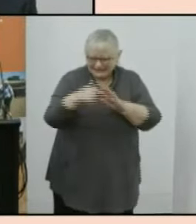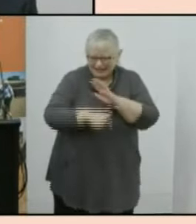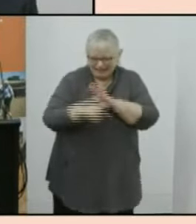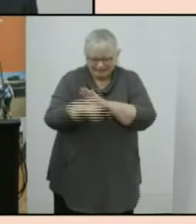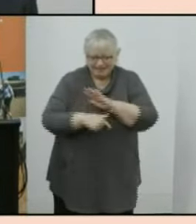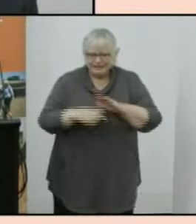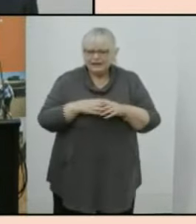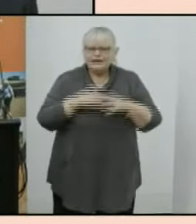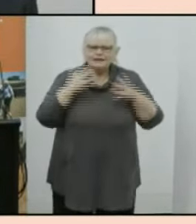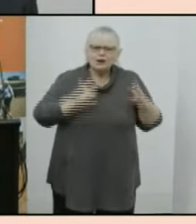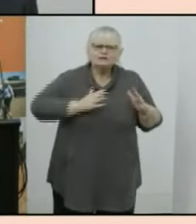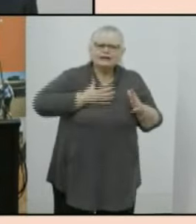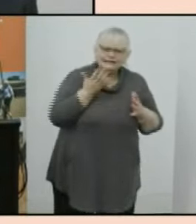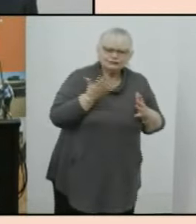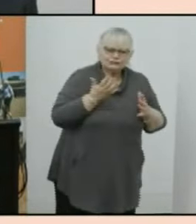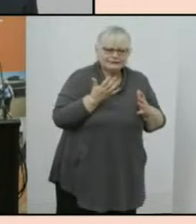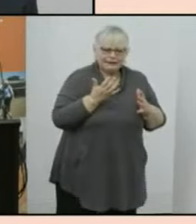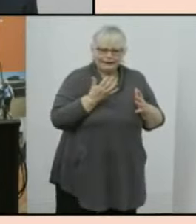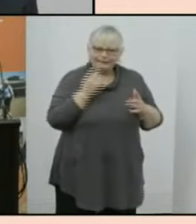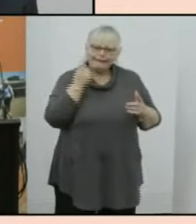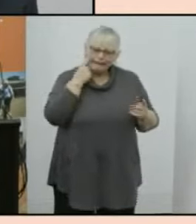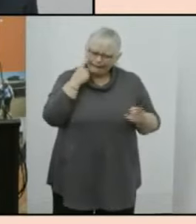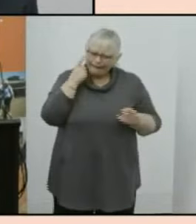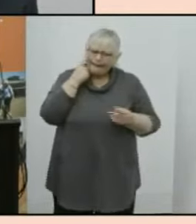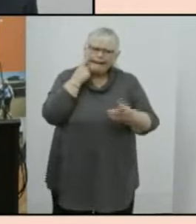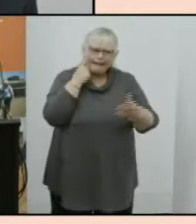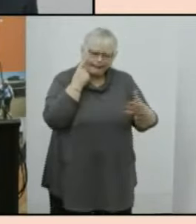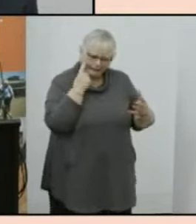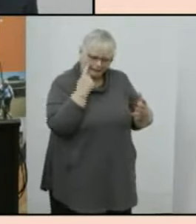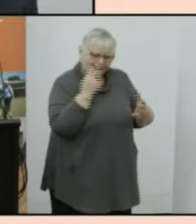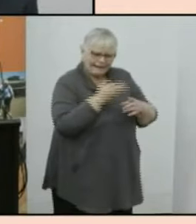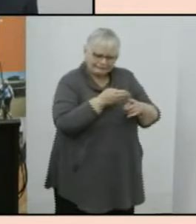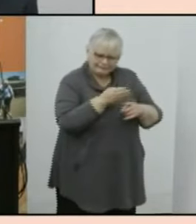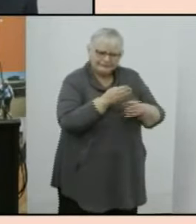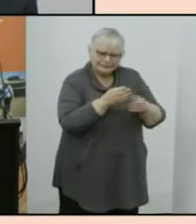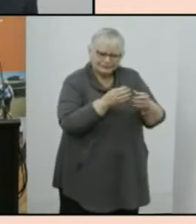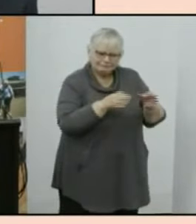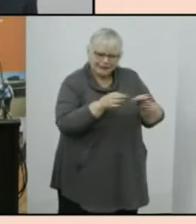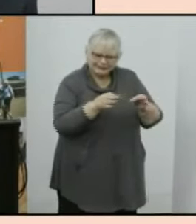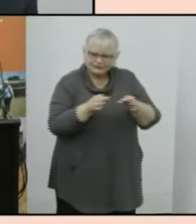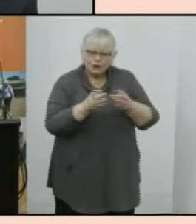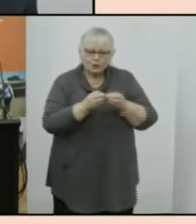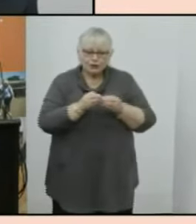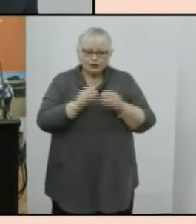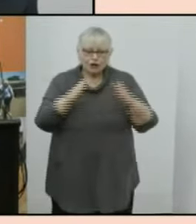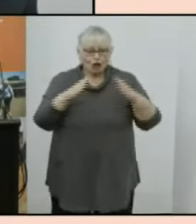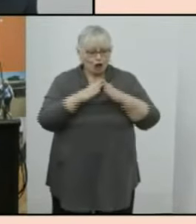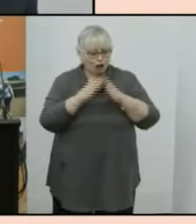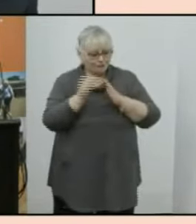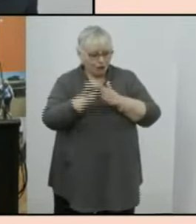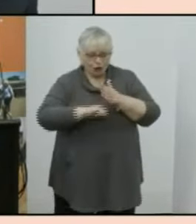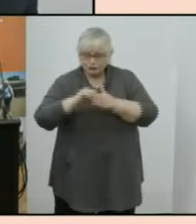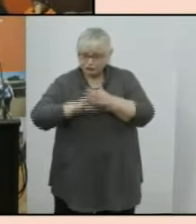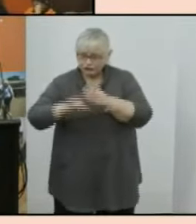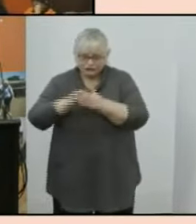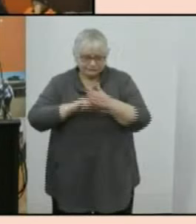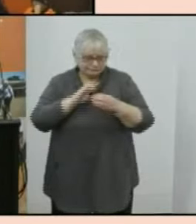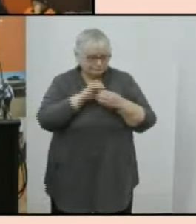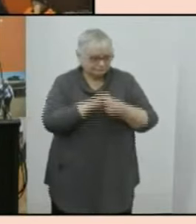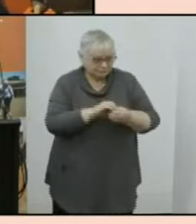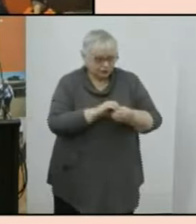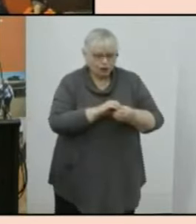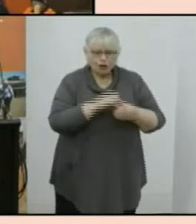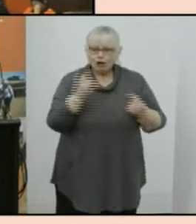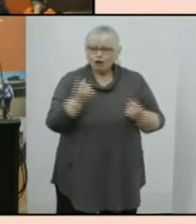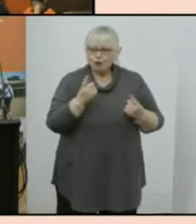quite a lot of interesting patterns in the housing data um in terms of home ownership and the proportion of people who are who